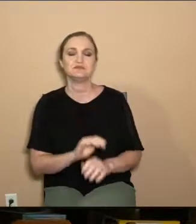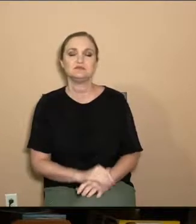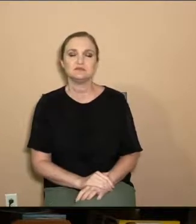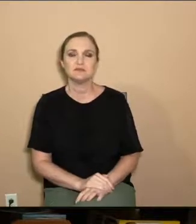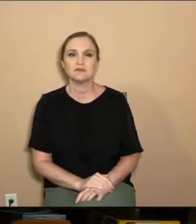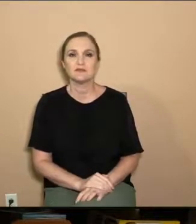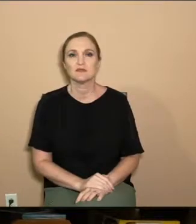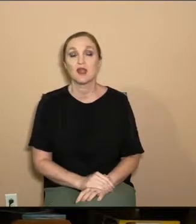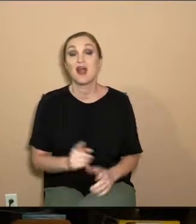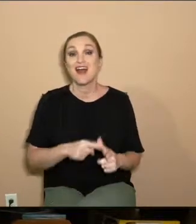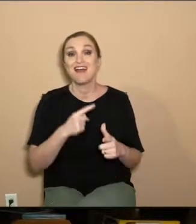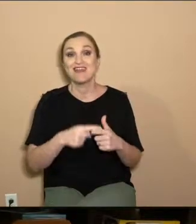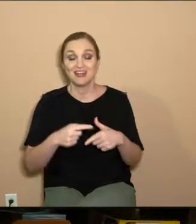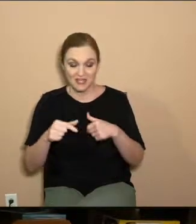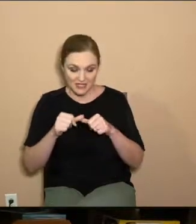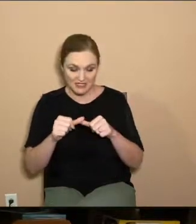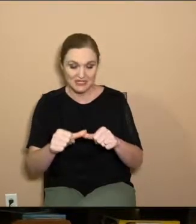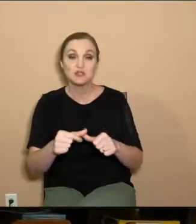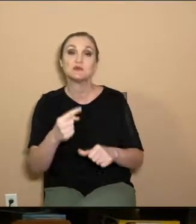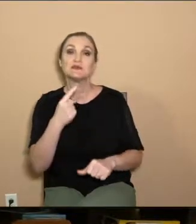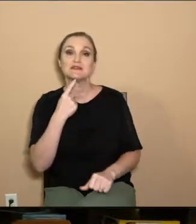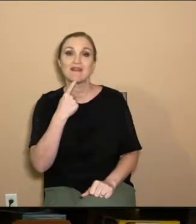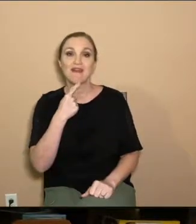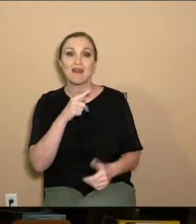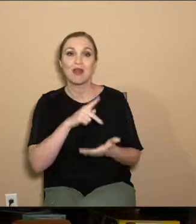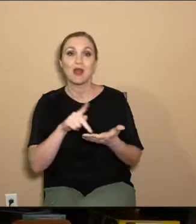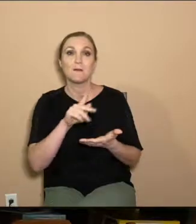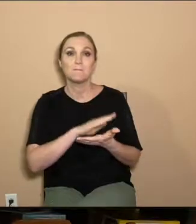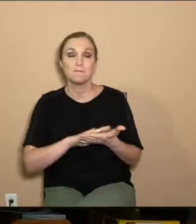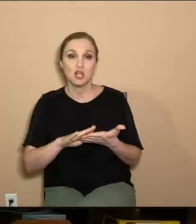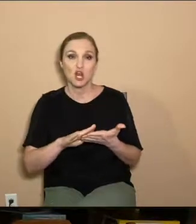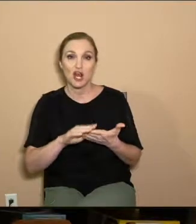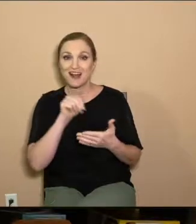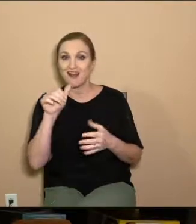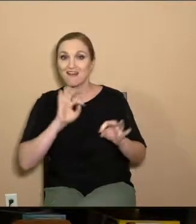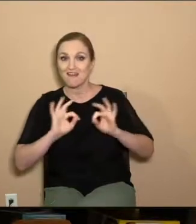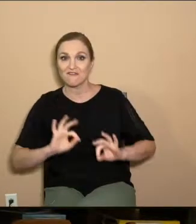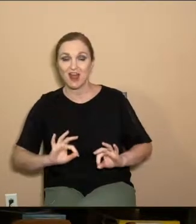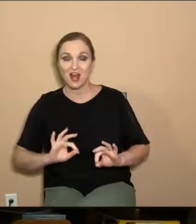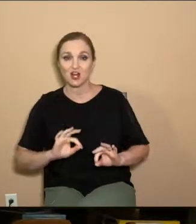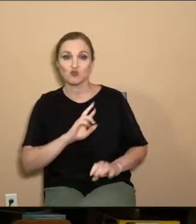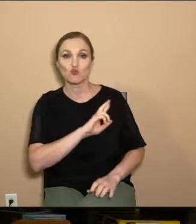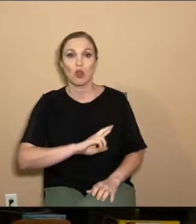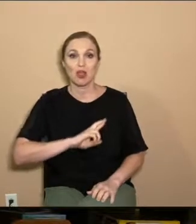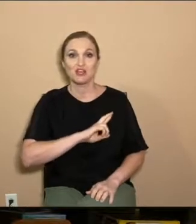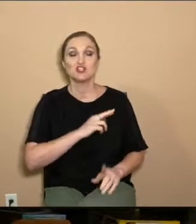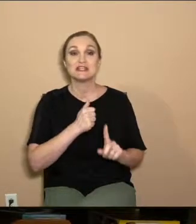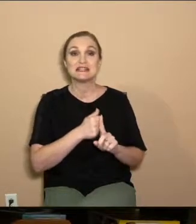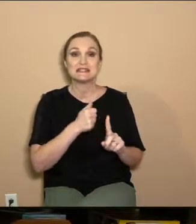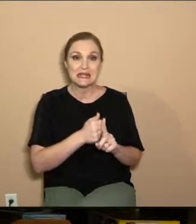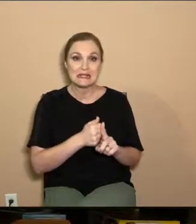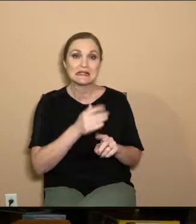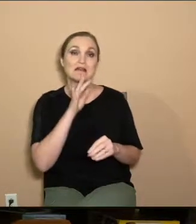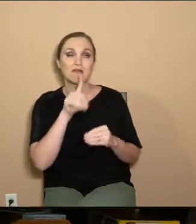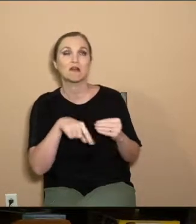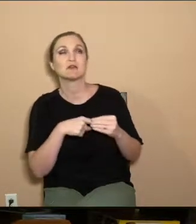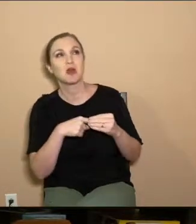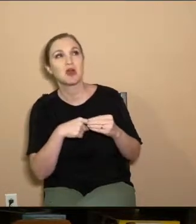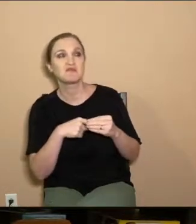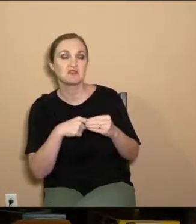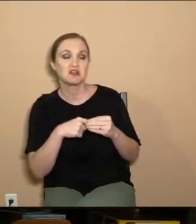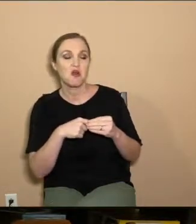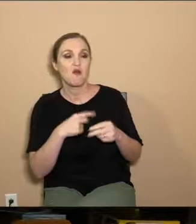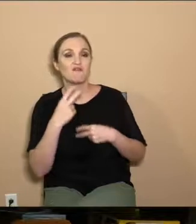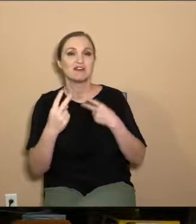will. And then he goes on to say that pure and undefiled religion is this. And he talks about, you know, visiting